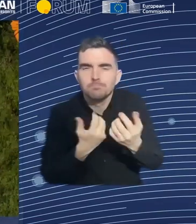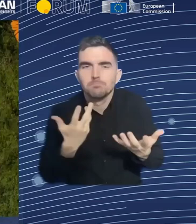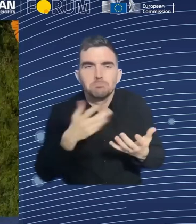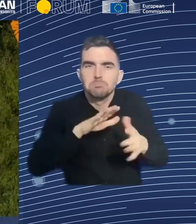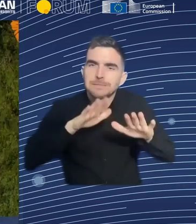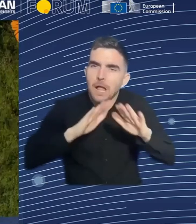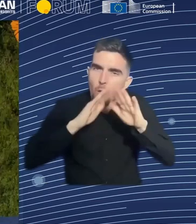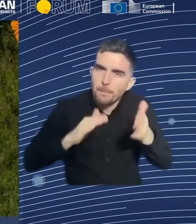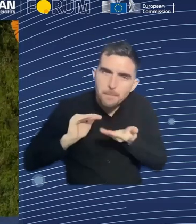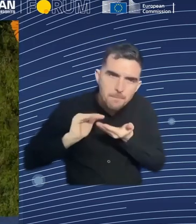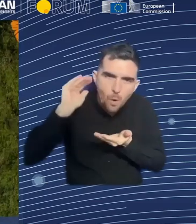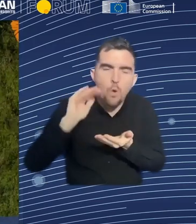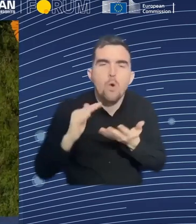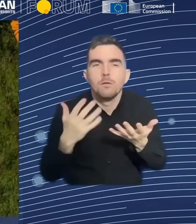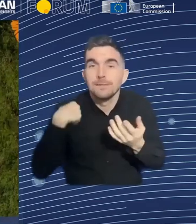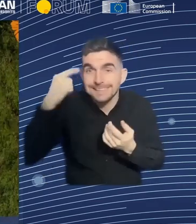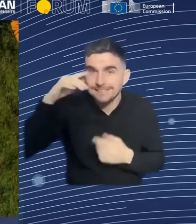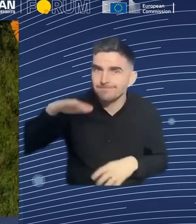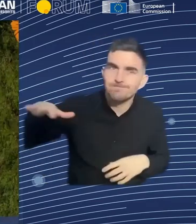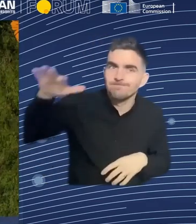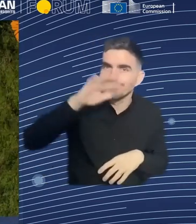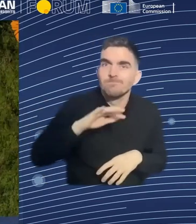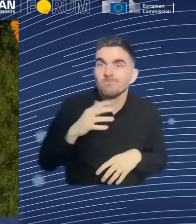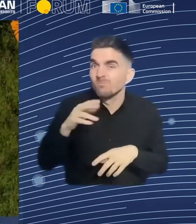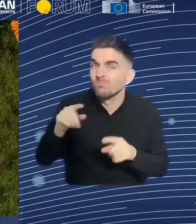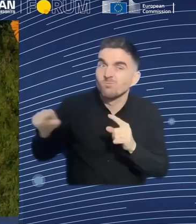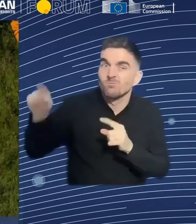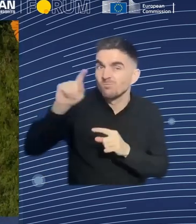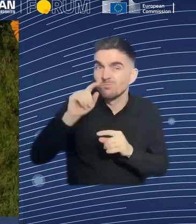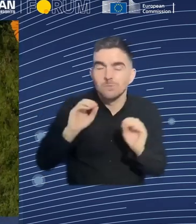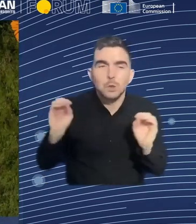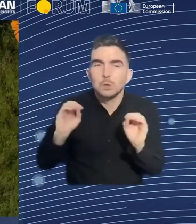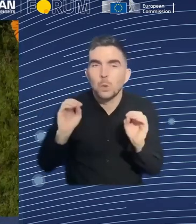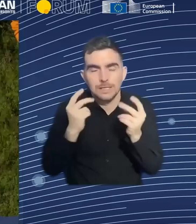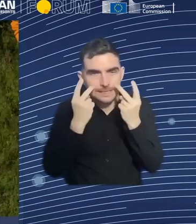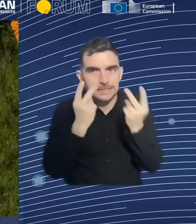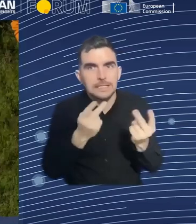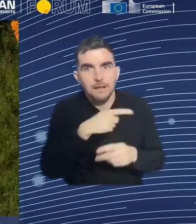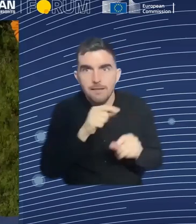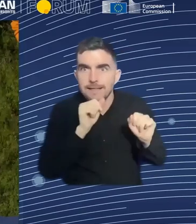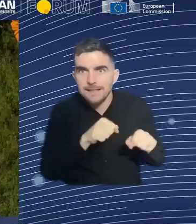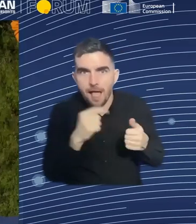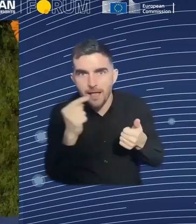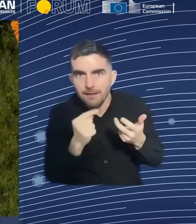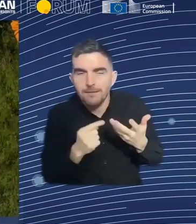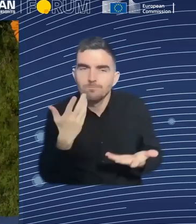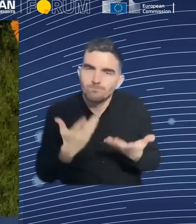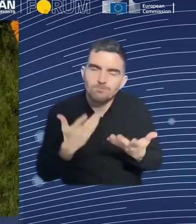potential of that. And I think a lot of companies are not yet embracing the fact that we,